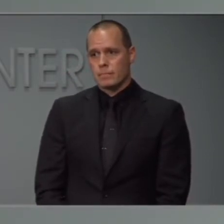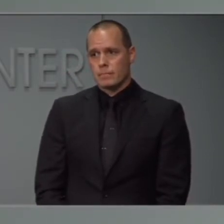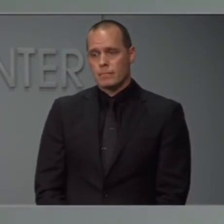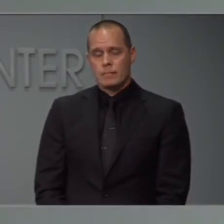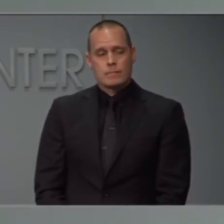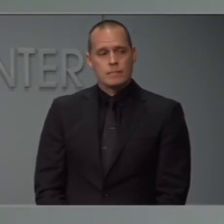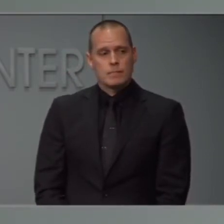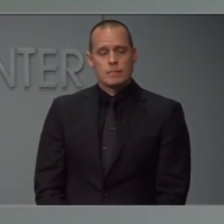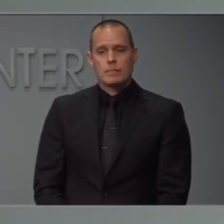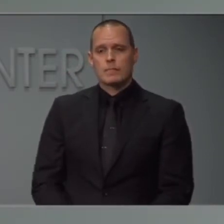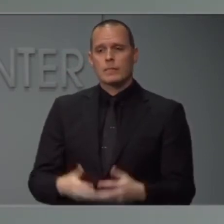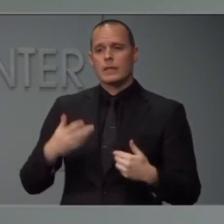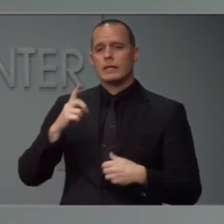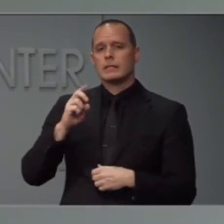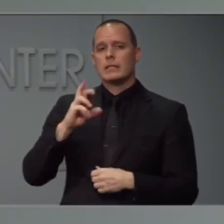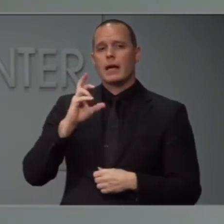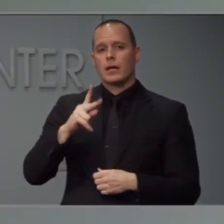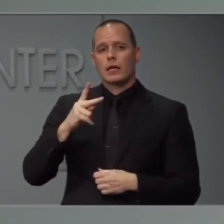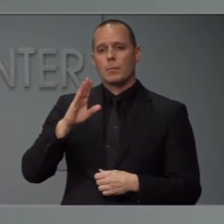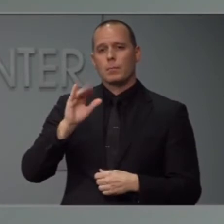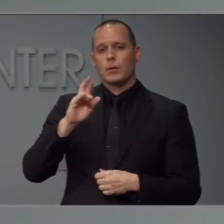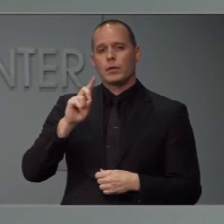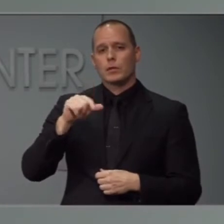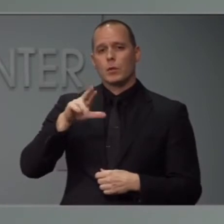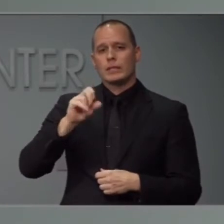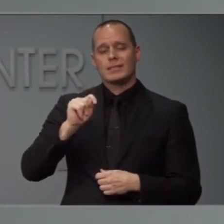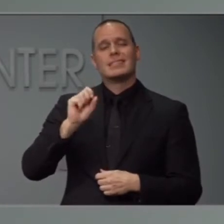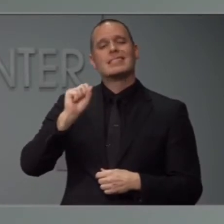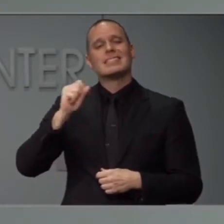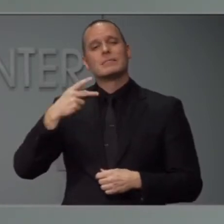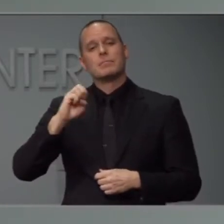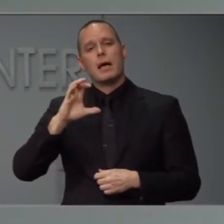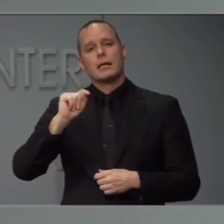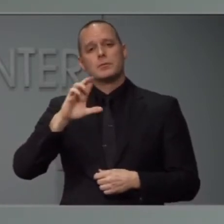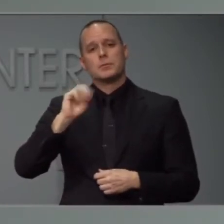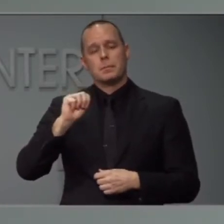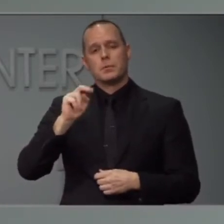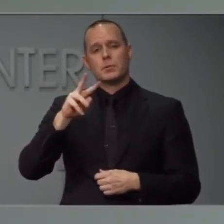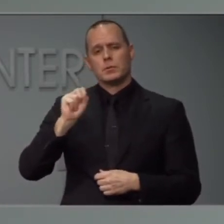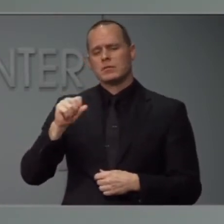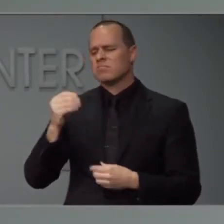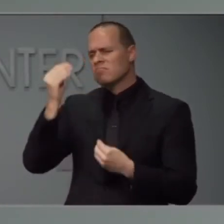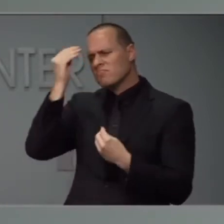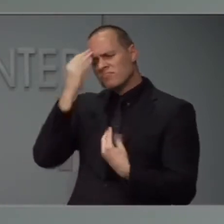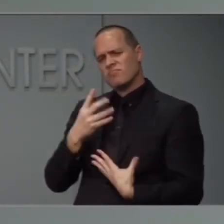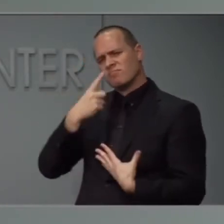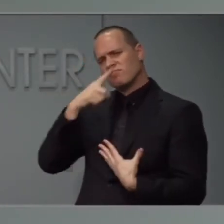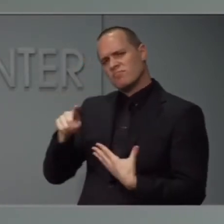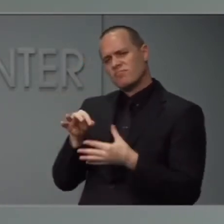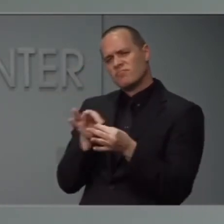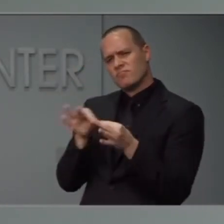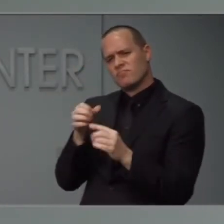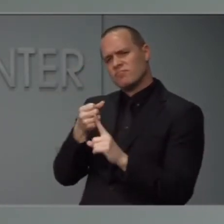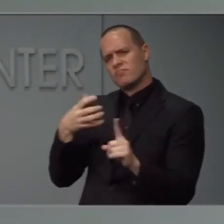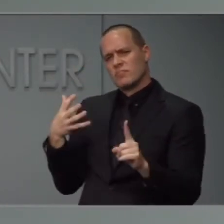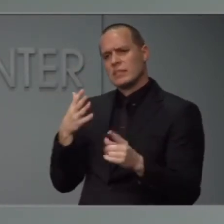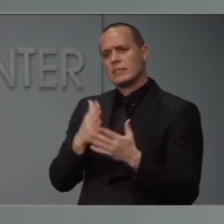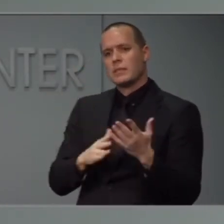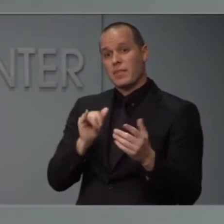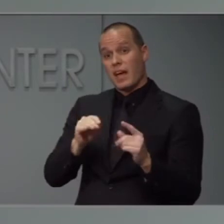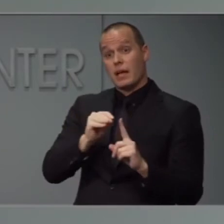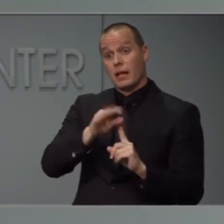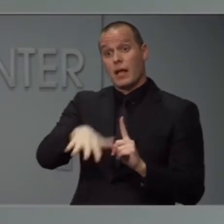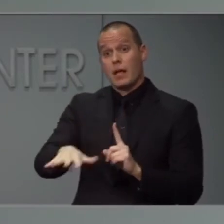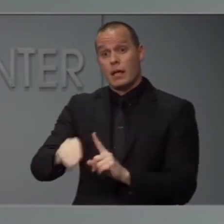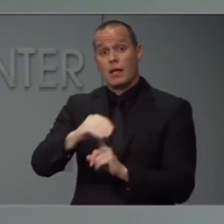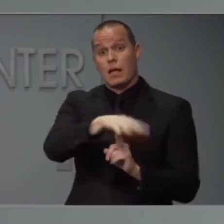Secretary, this is Garrett Bergquist with Spectrum News. Talk to a little bit about some of the exponential growth that we're seeing